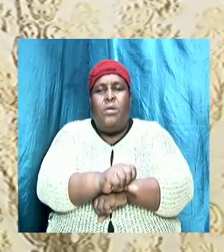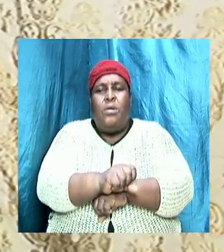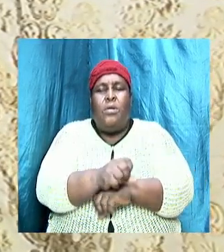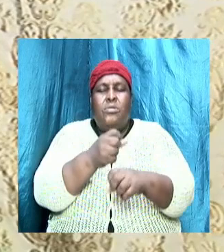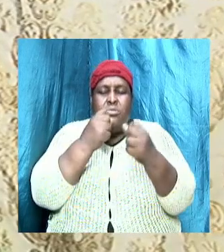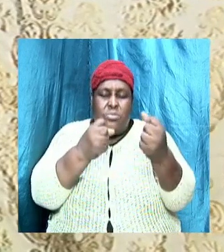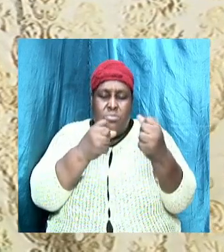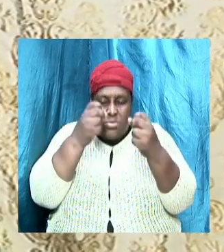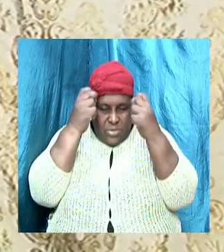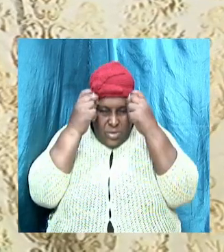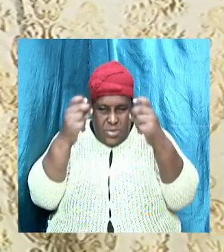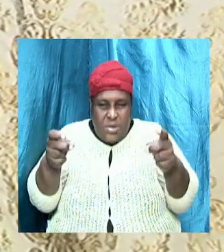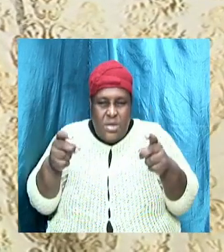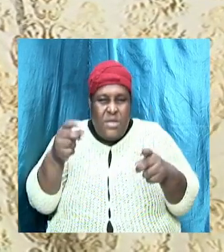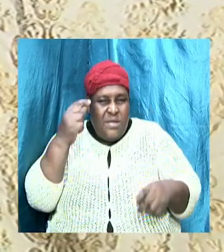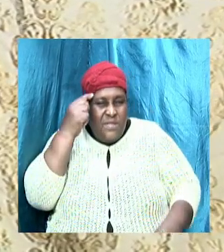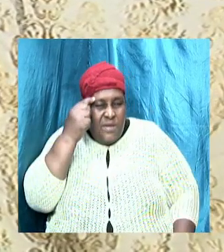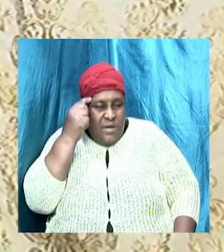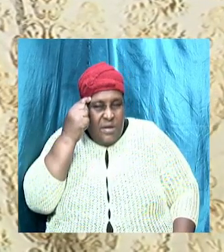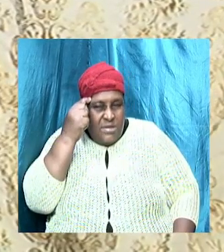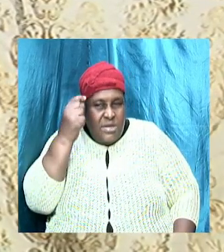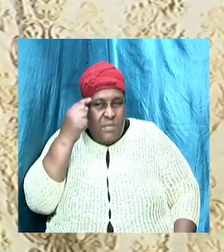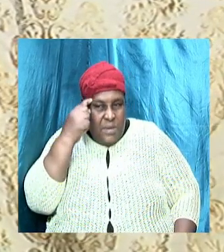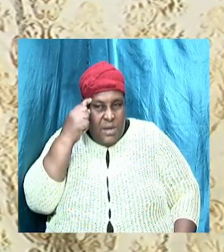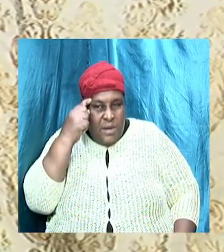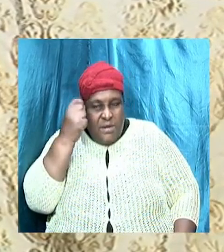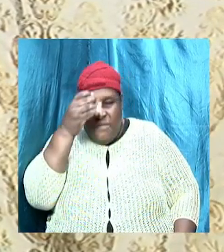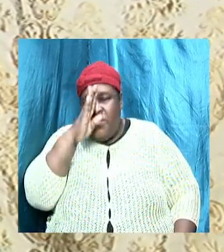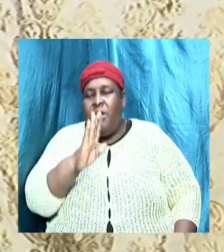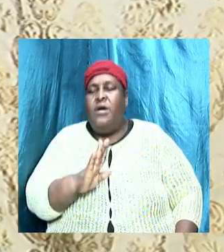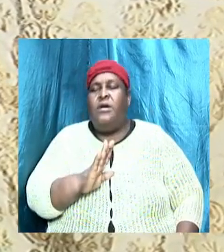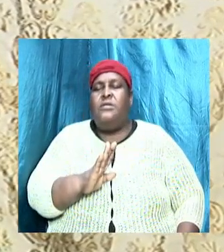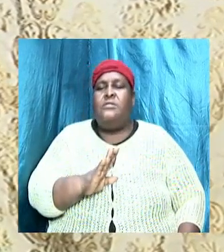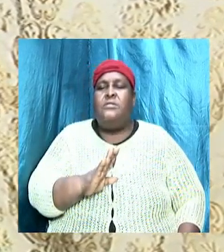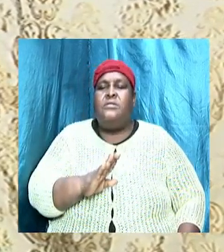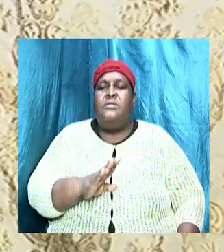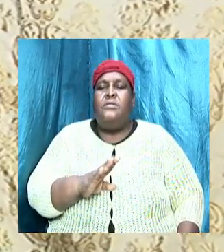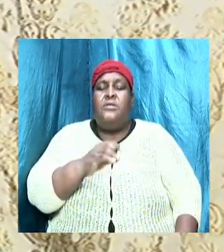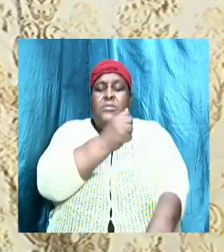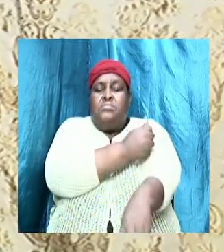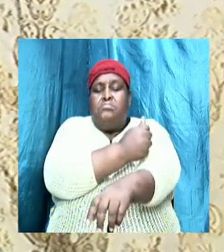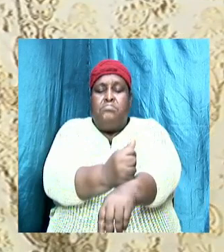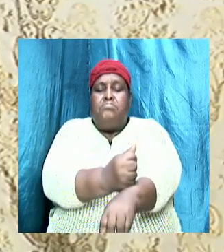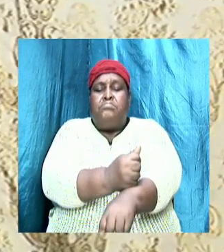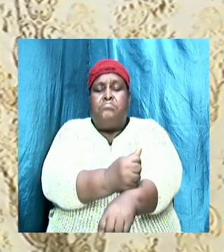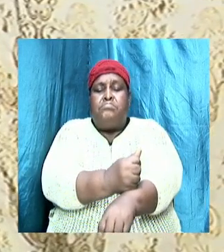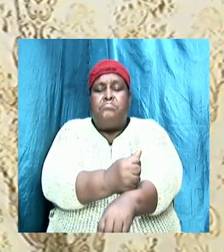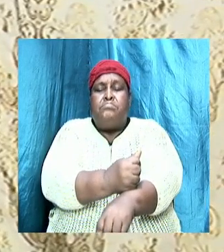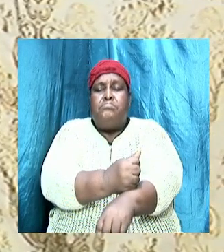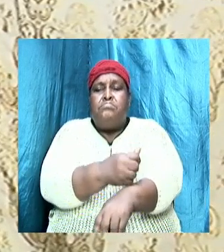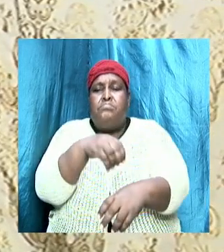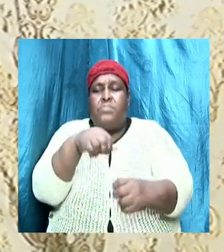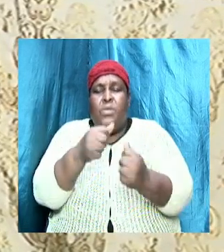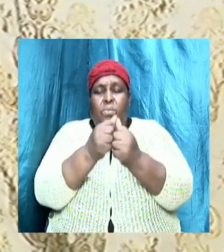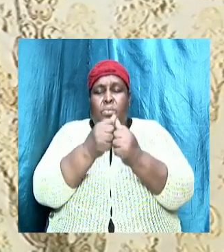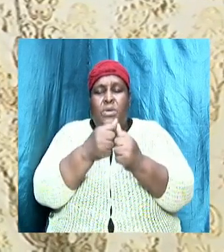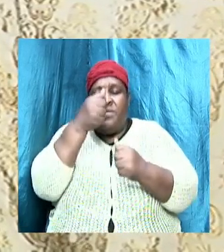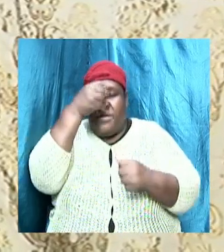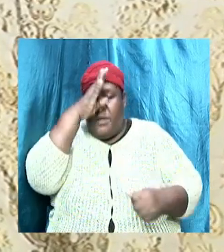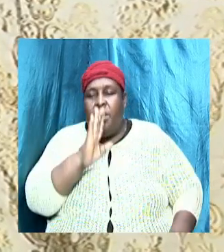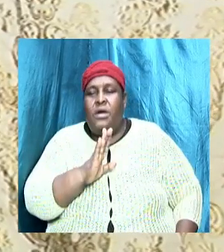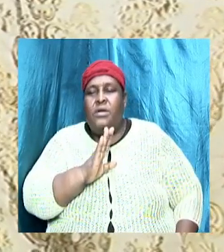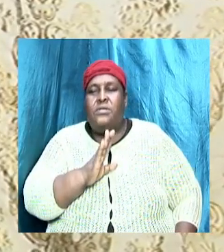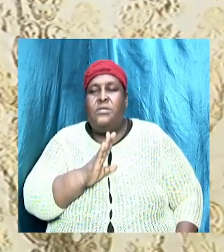it originates in the mind of God. And its authority lies with God.